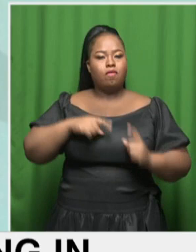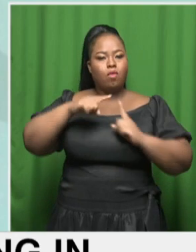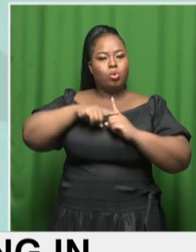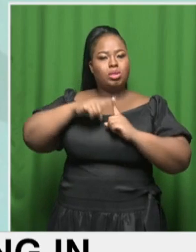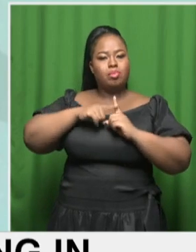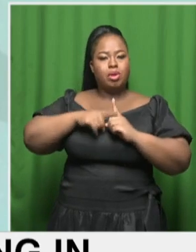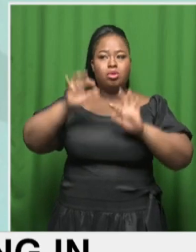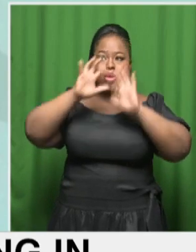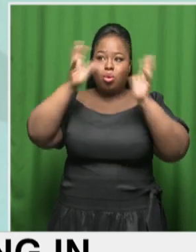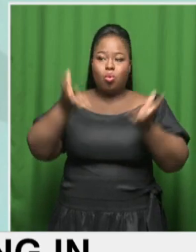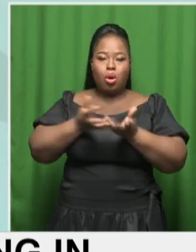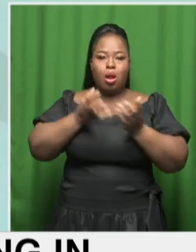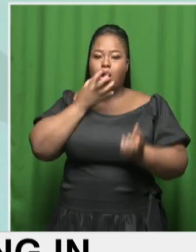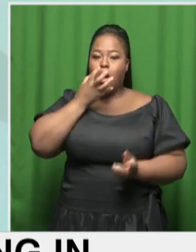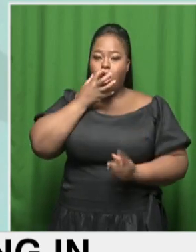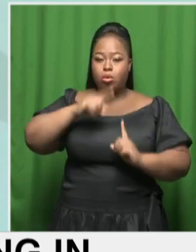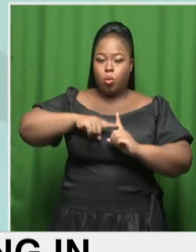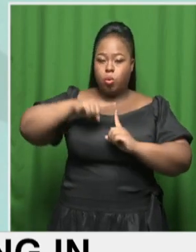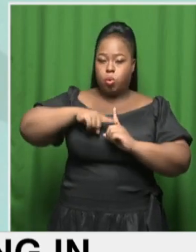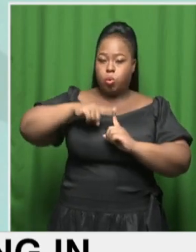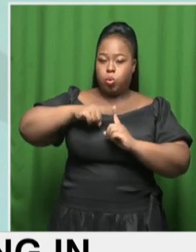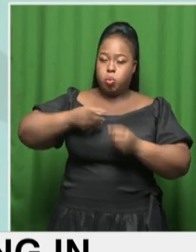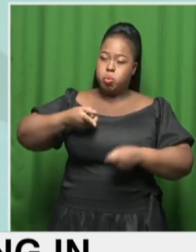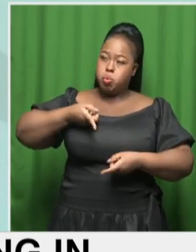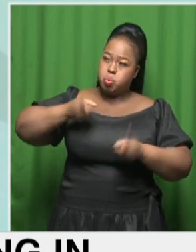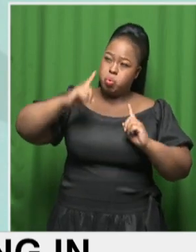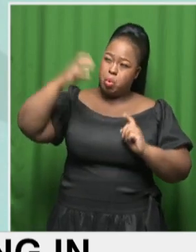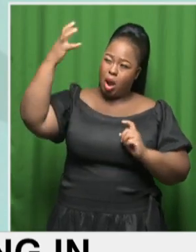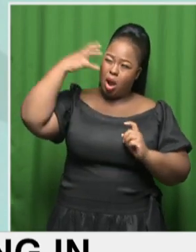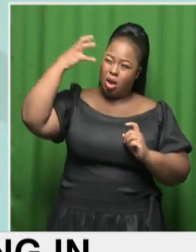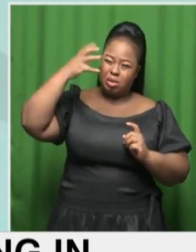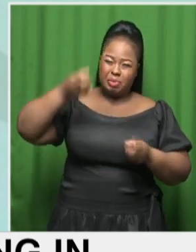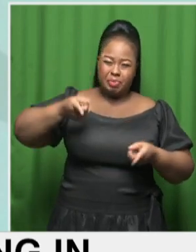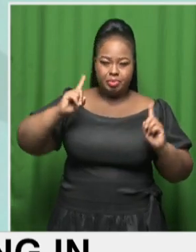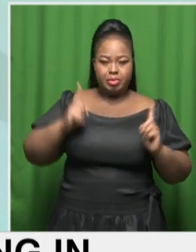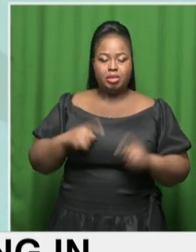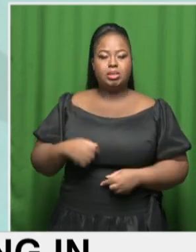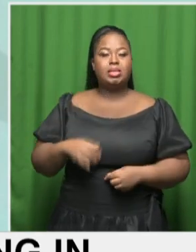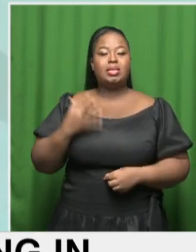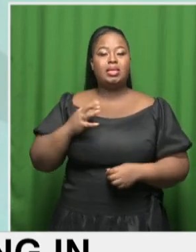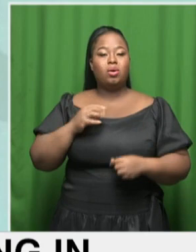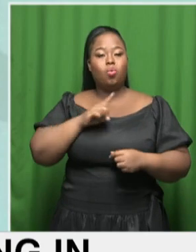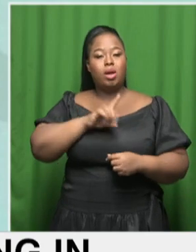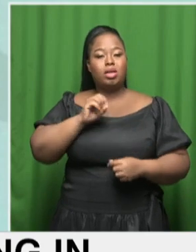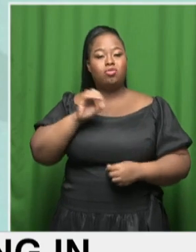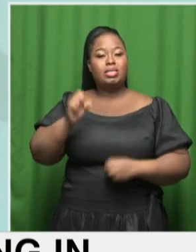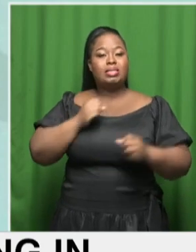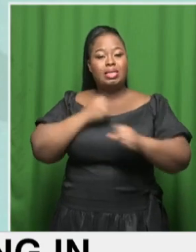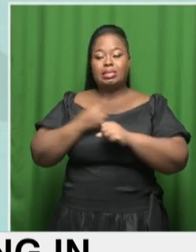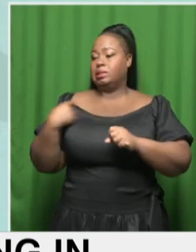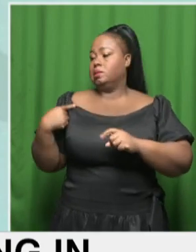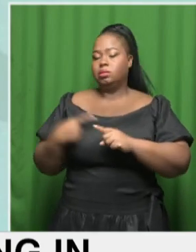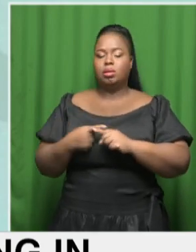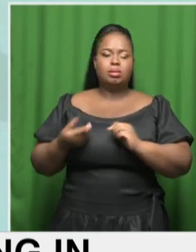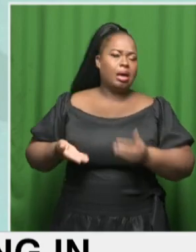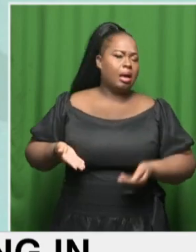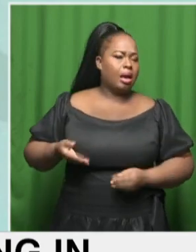200 years. The rate of temperature rise in the last half century is the highest in 2,000 years.